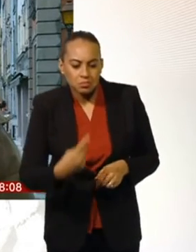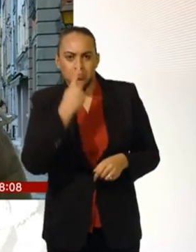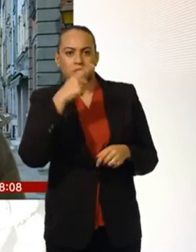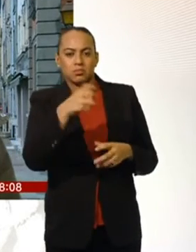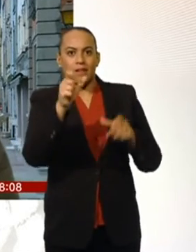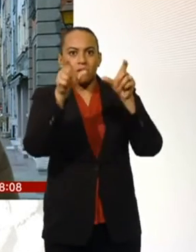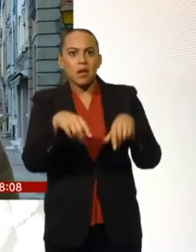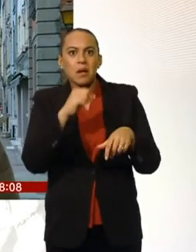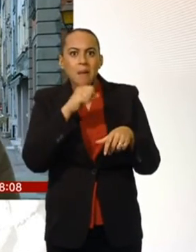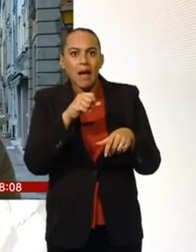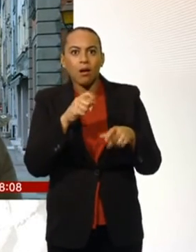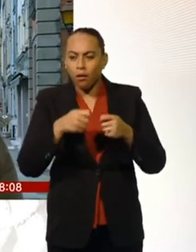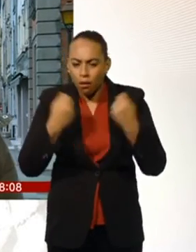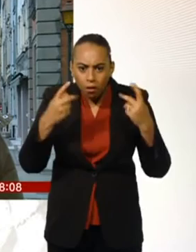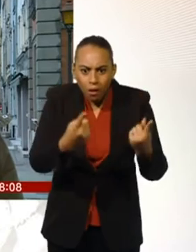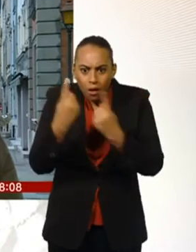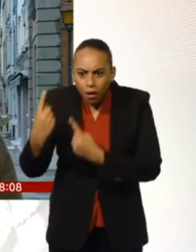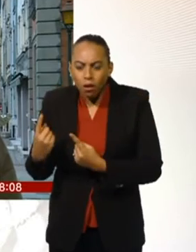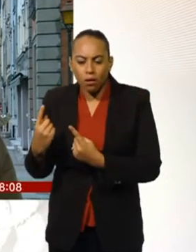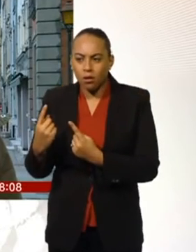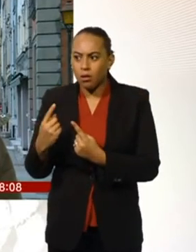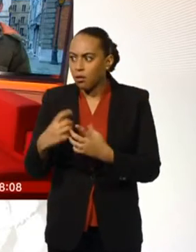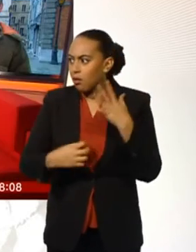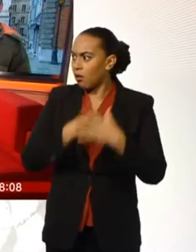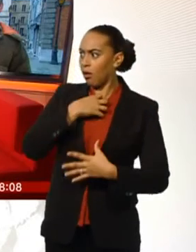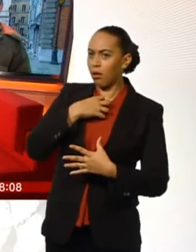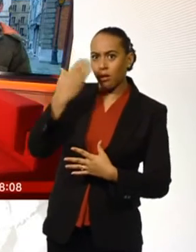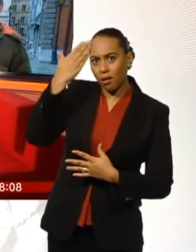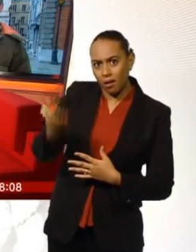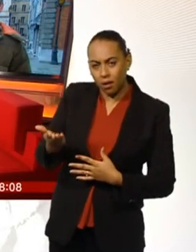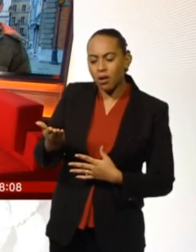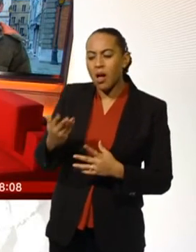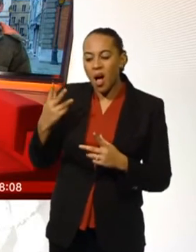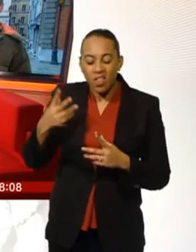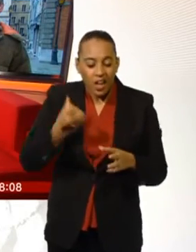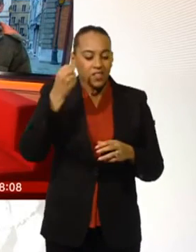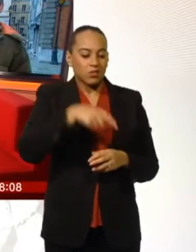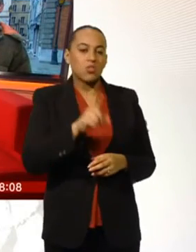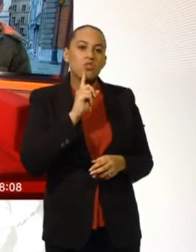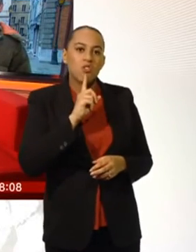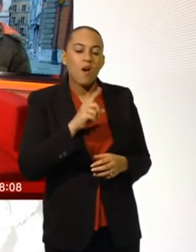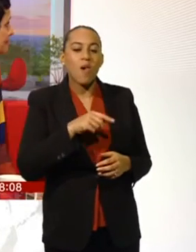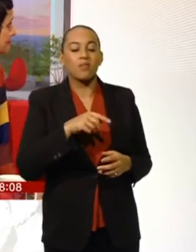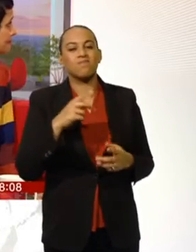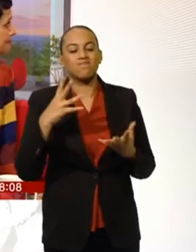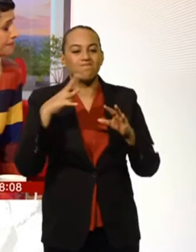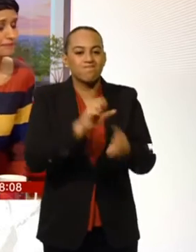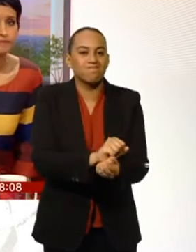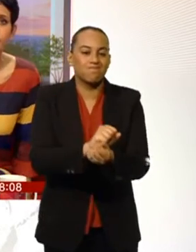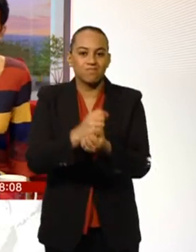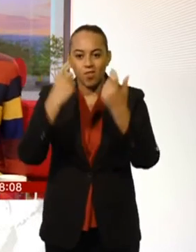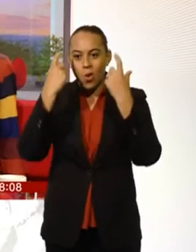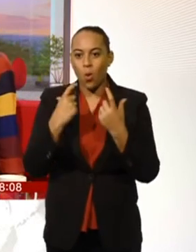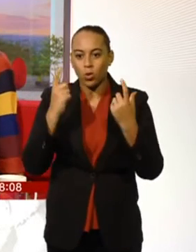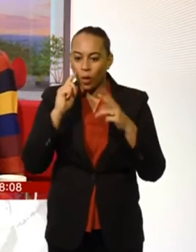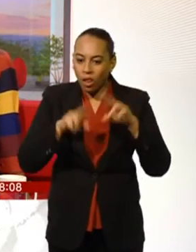crucial court hearing. Okay, Hugh, many thanks for bringing us up today. Hugh Schofield in northern France following that case for us. Thanks. The